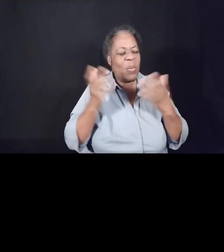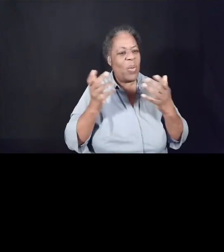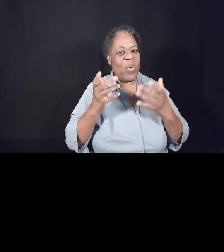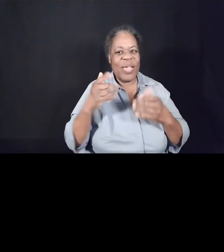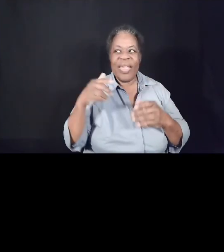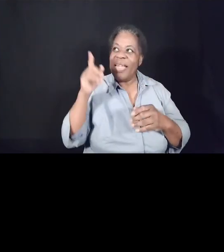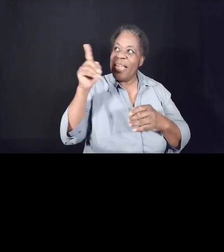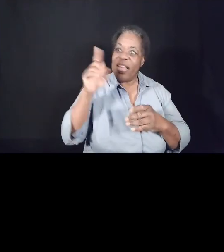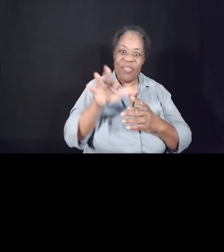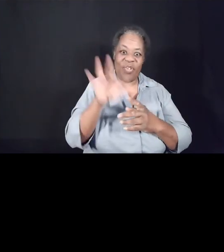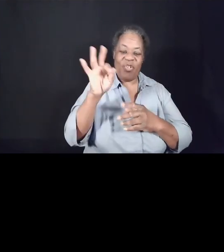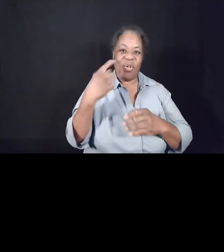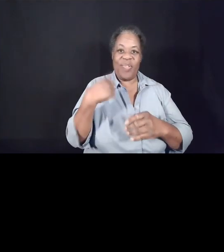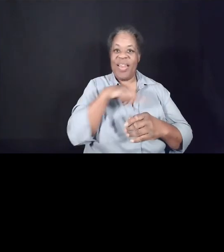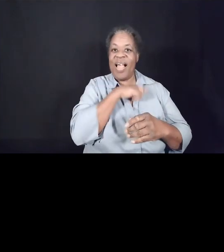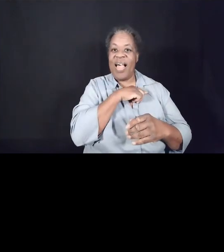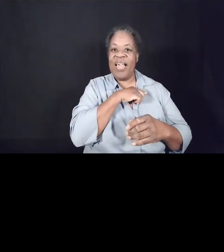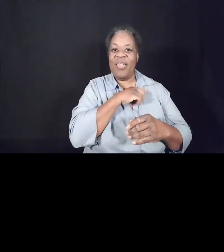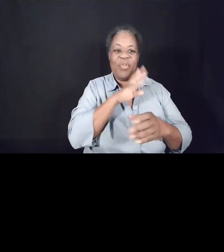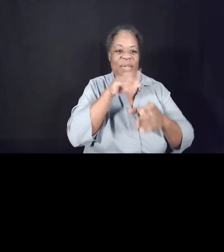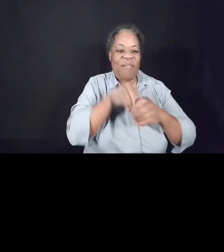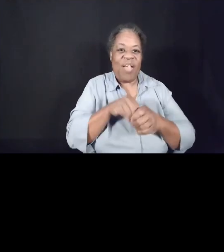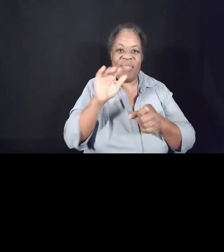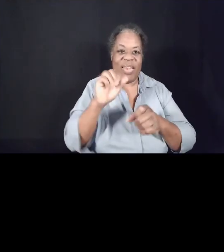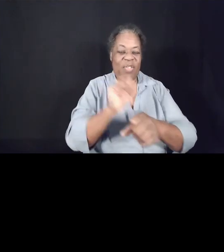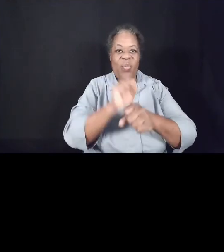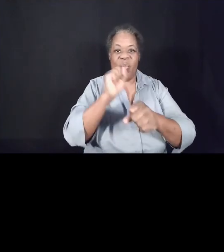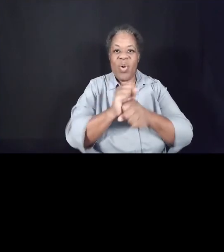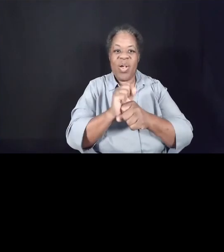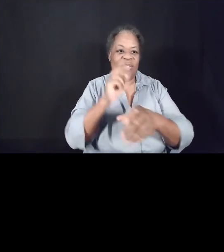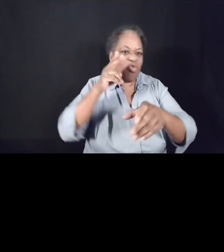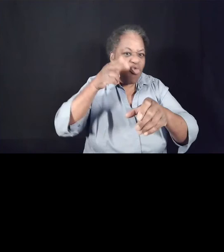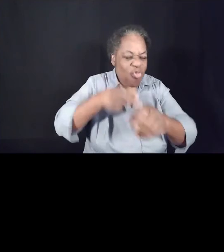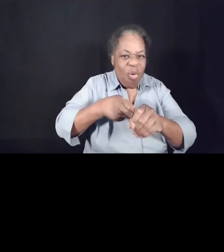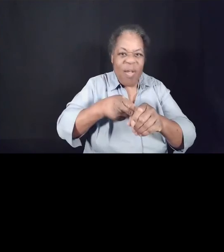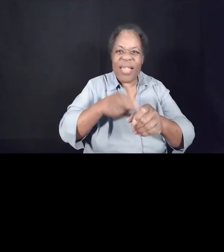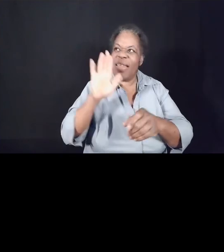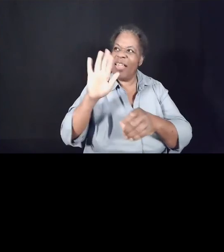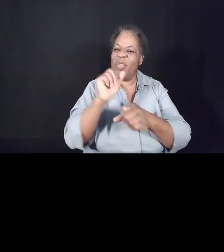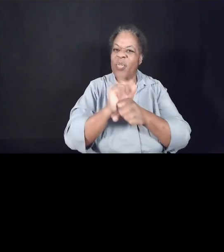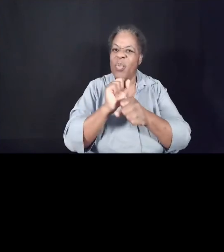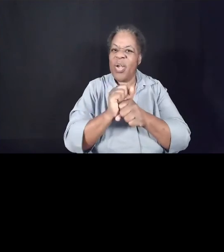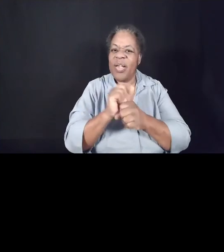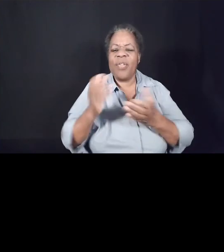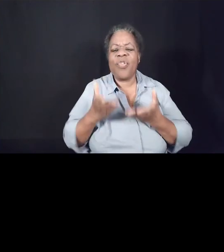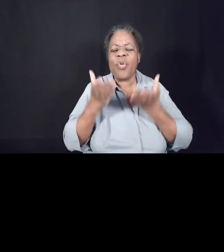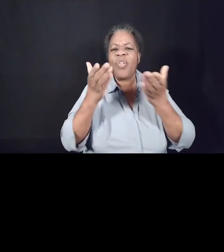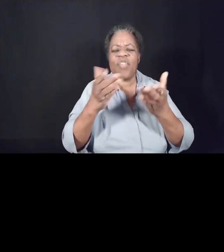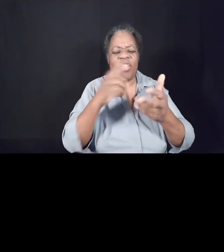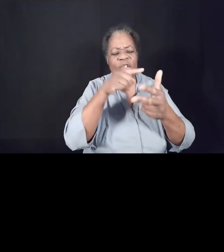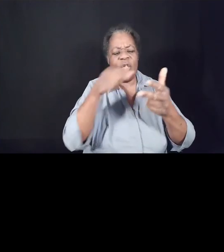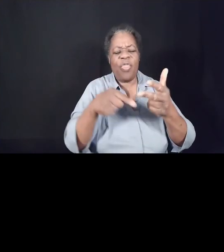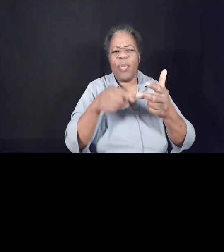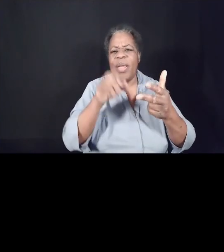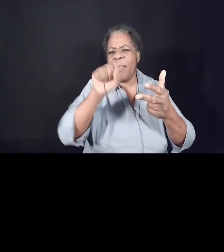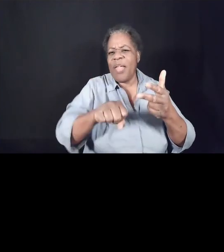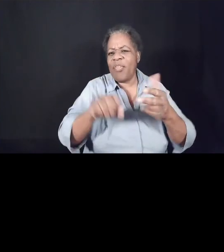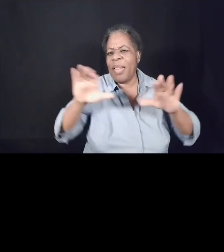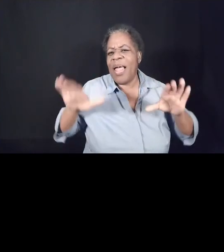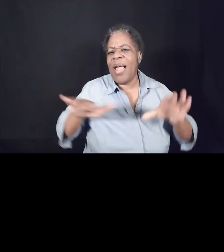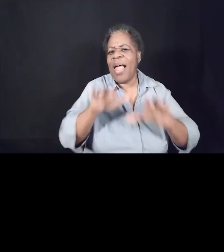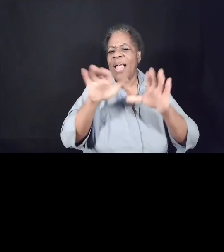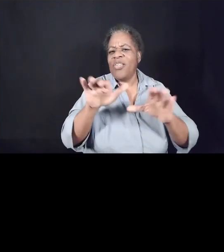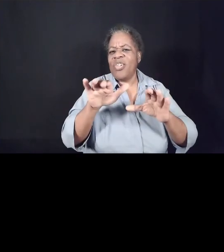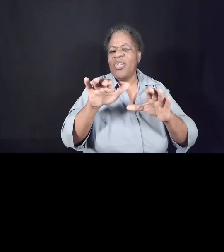to get this done. He's inviting us to join in this work. So let me suggest three possible action steps you can